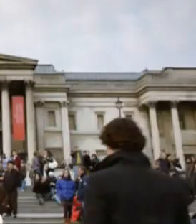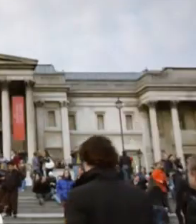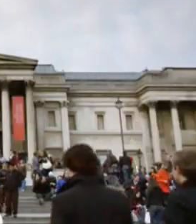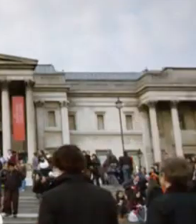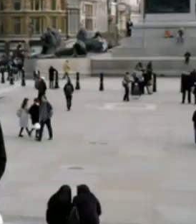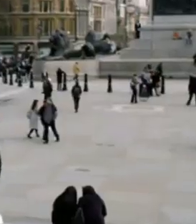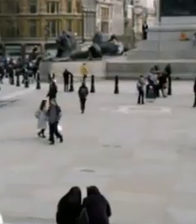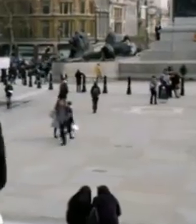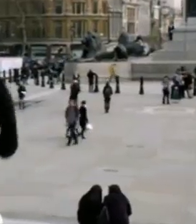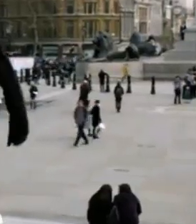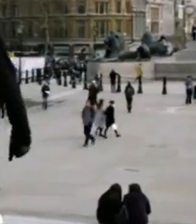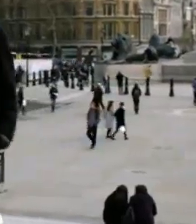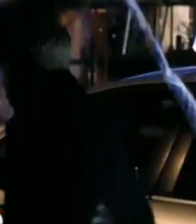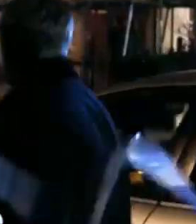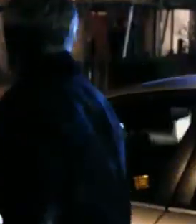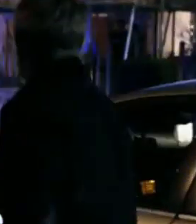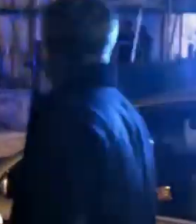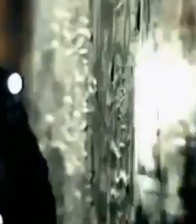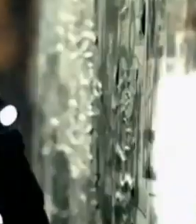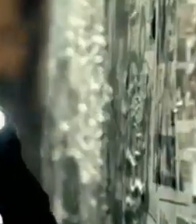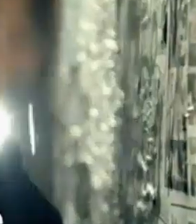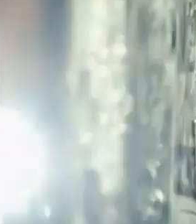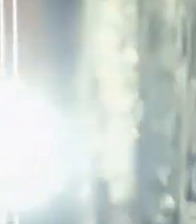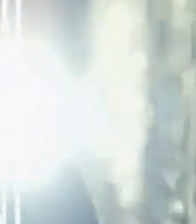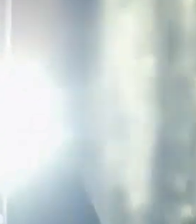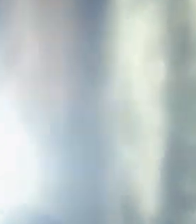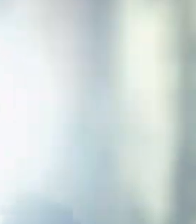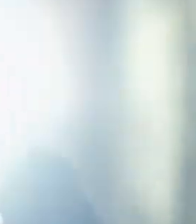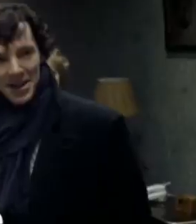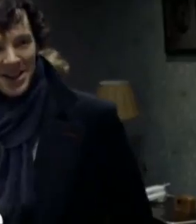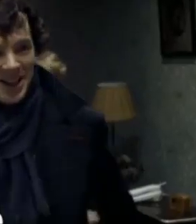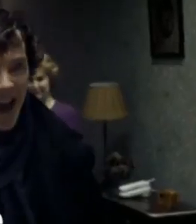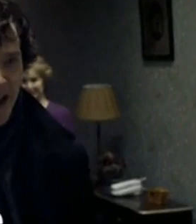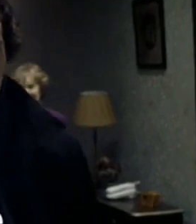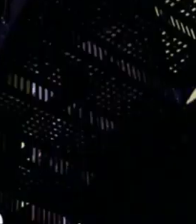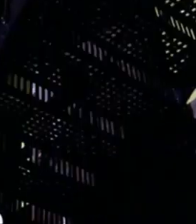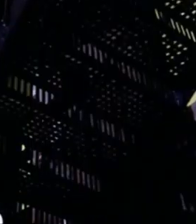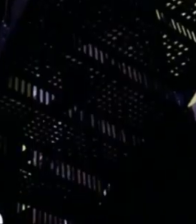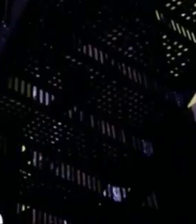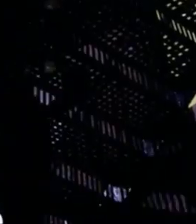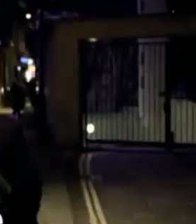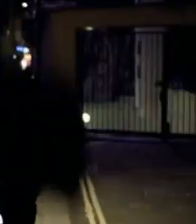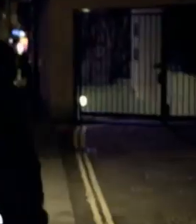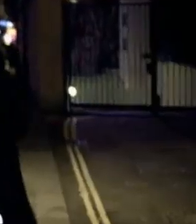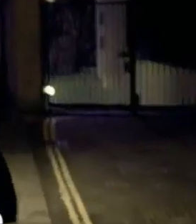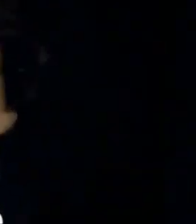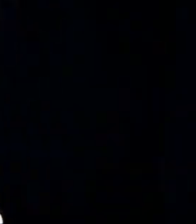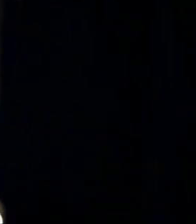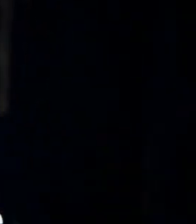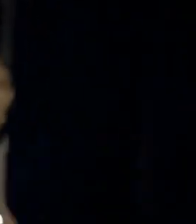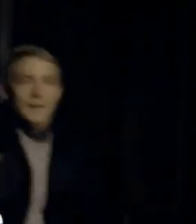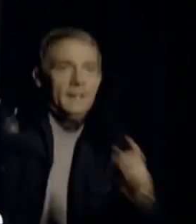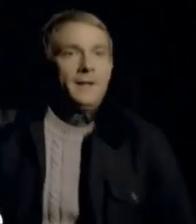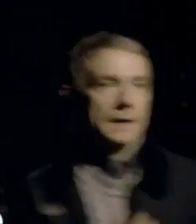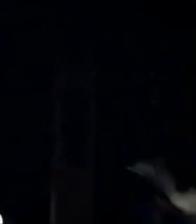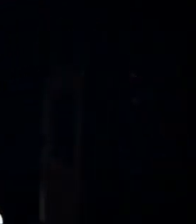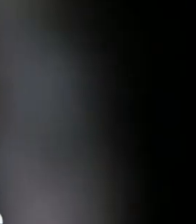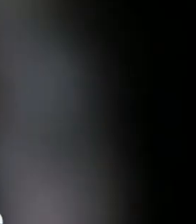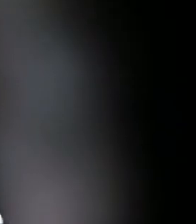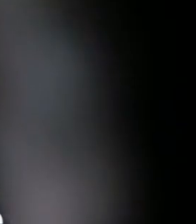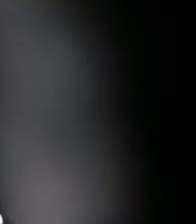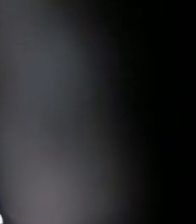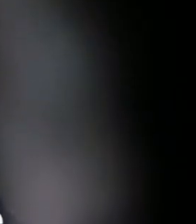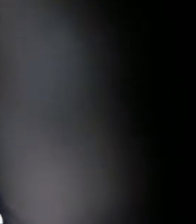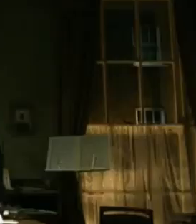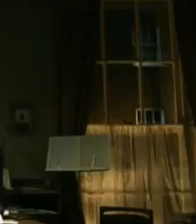You like the funny cases, don't you? The surprising ones. Obviously. The game, Mrs. Hudson, is on. Time to play.